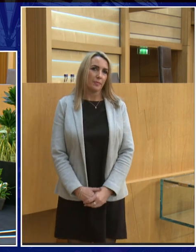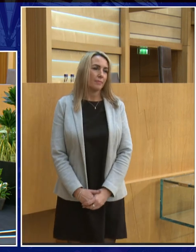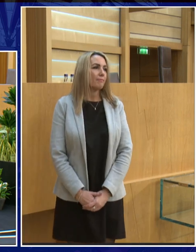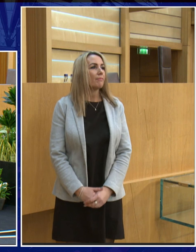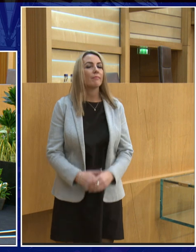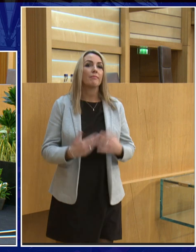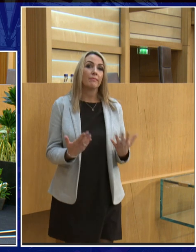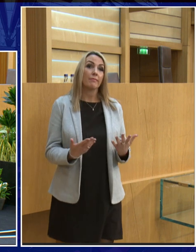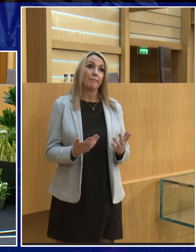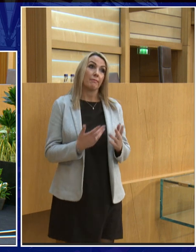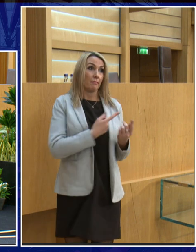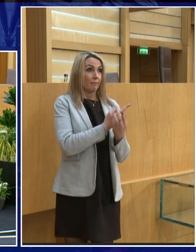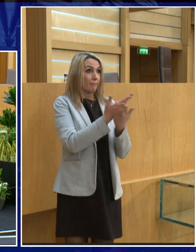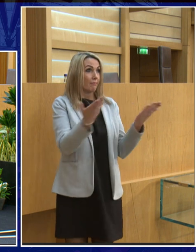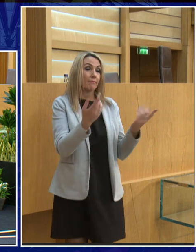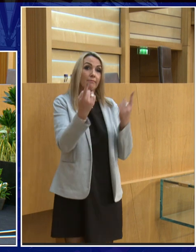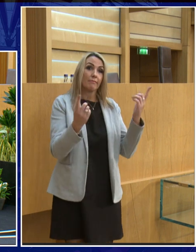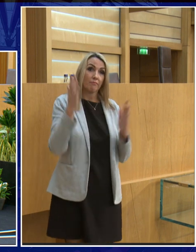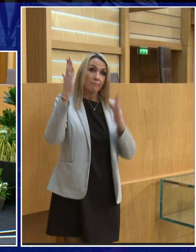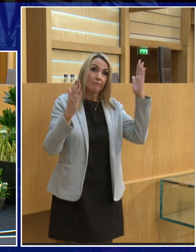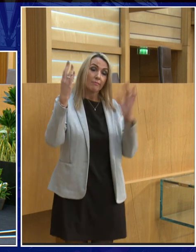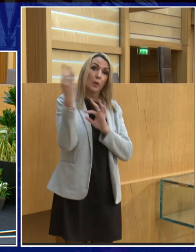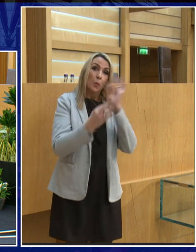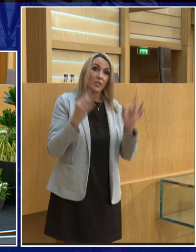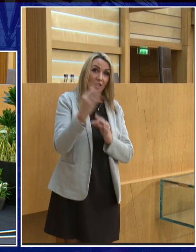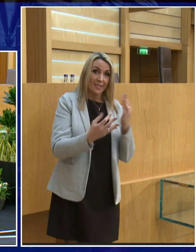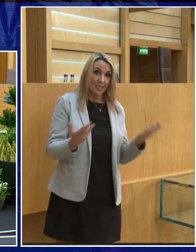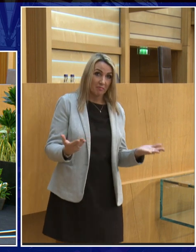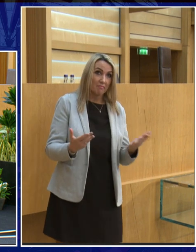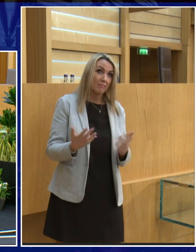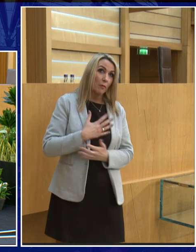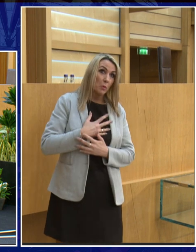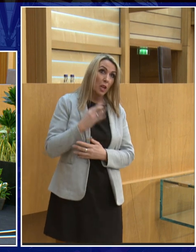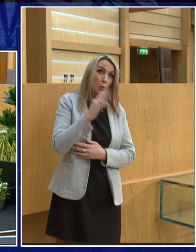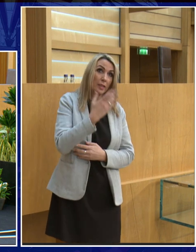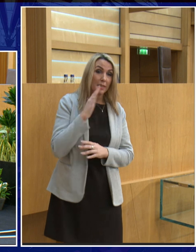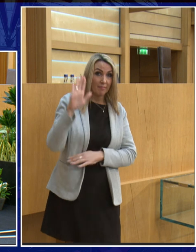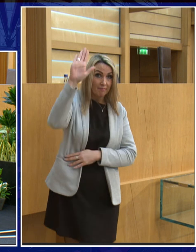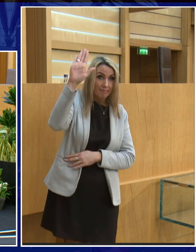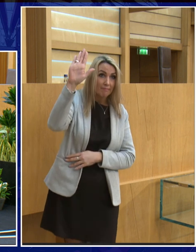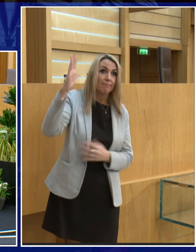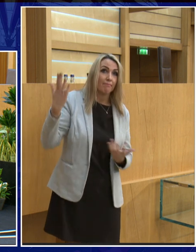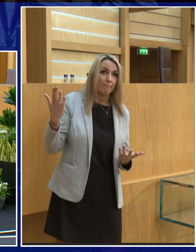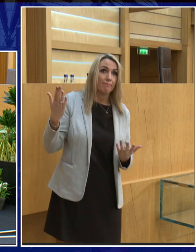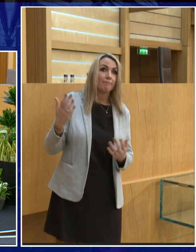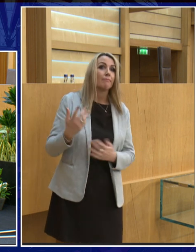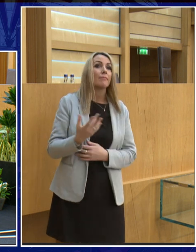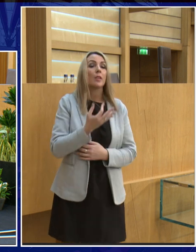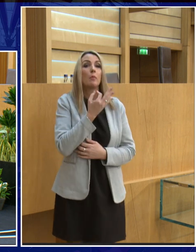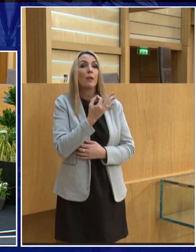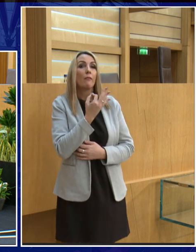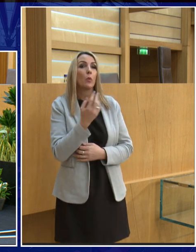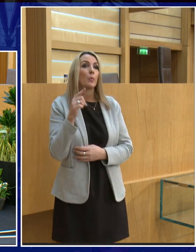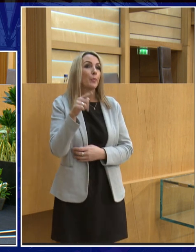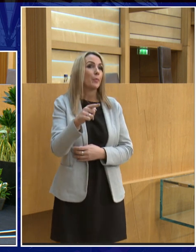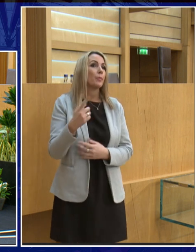well it's your turn now to ask questions so if you want to ask a question just put your hand up and the microphone's